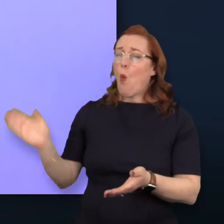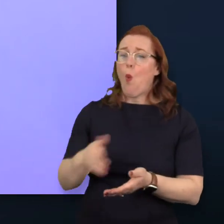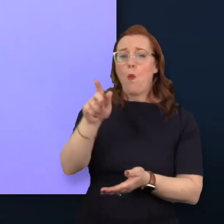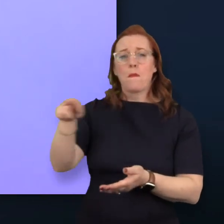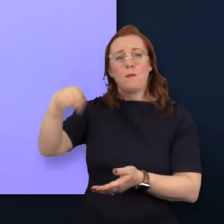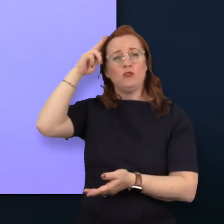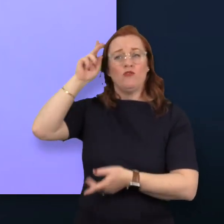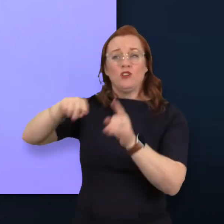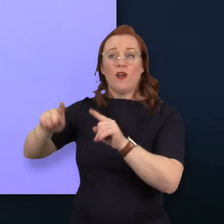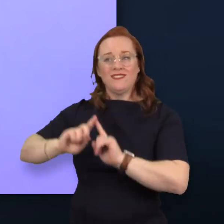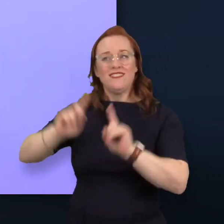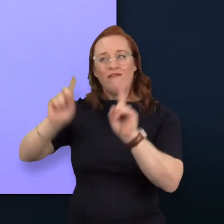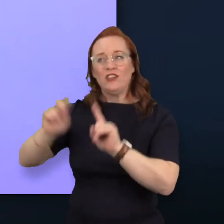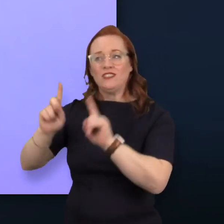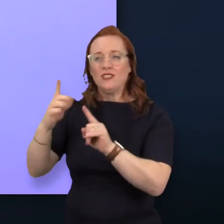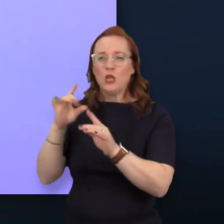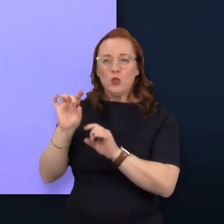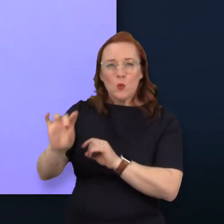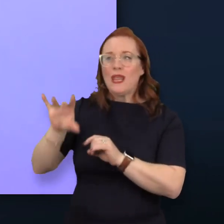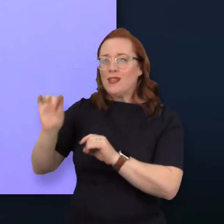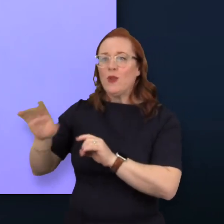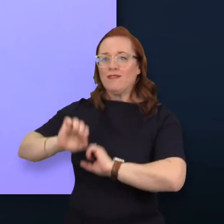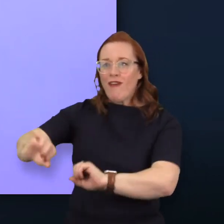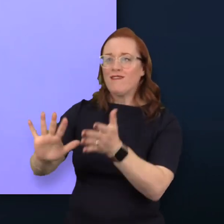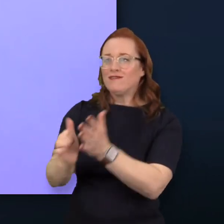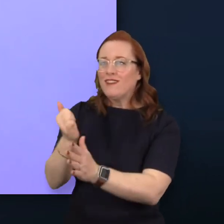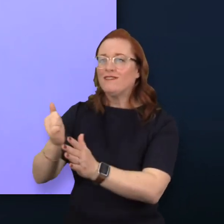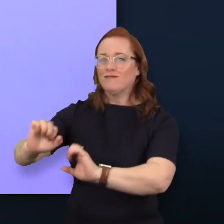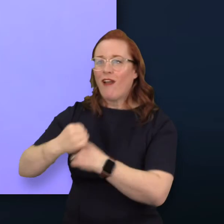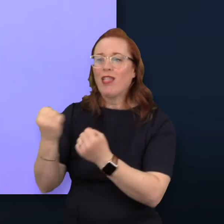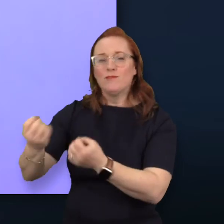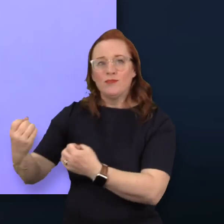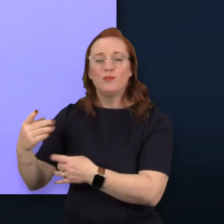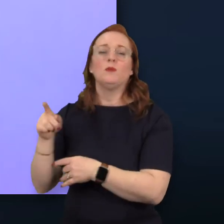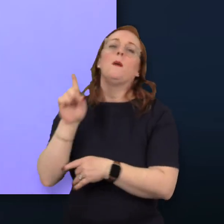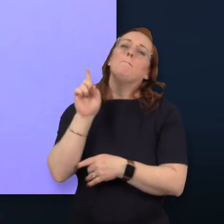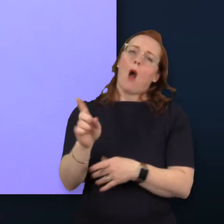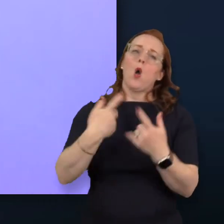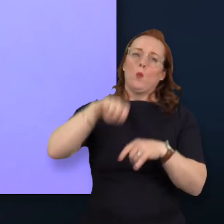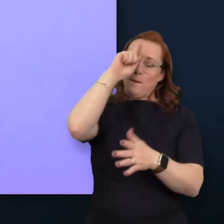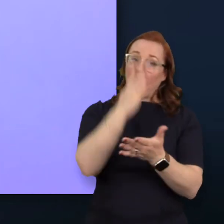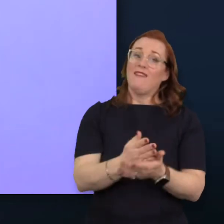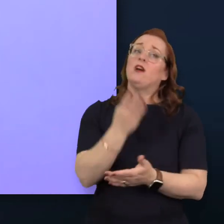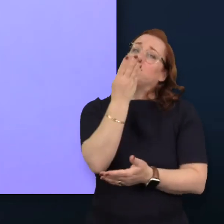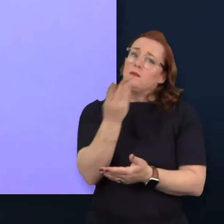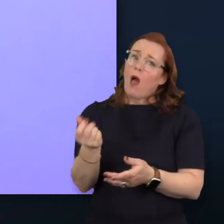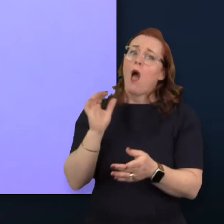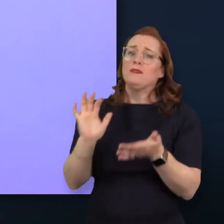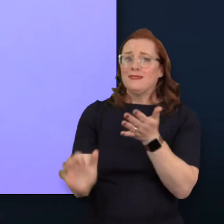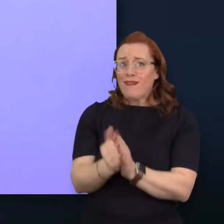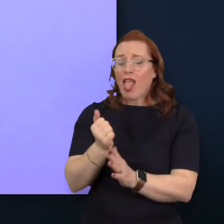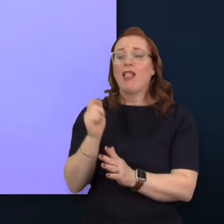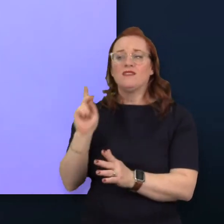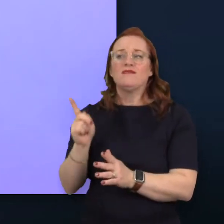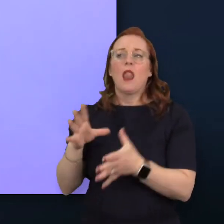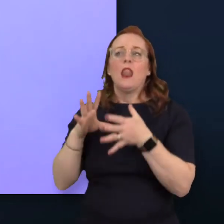different and has a unique contribution to make. However, we believe that neurodivergent individuals